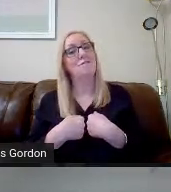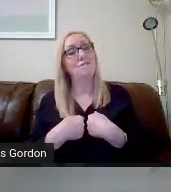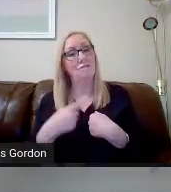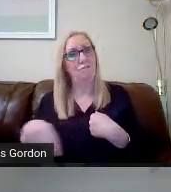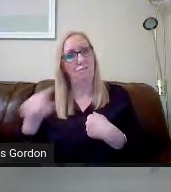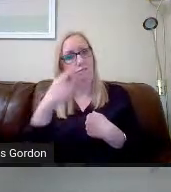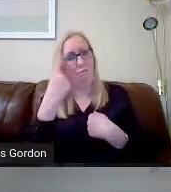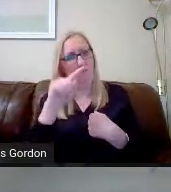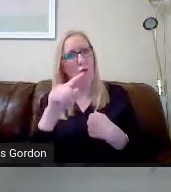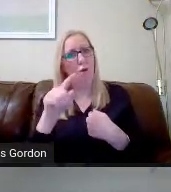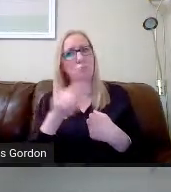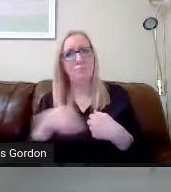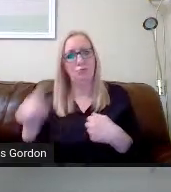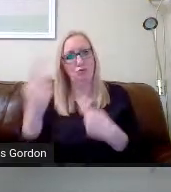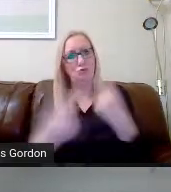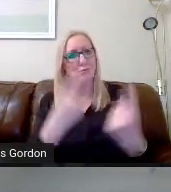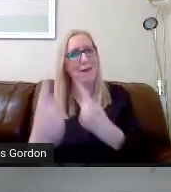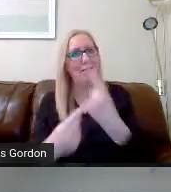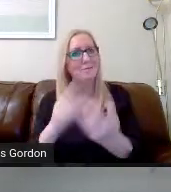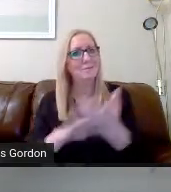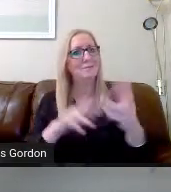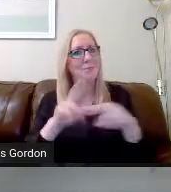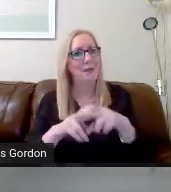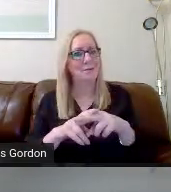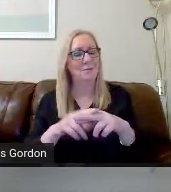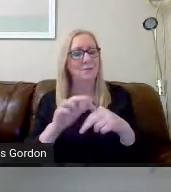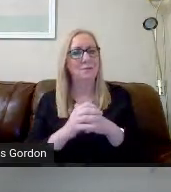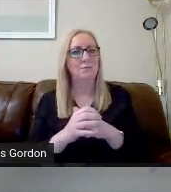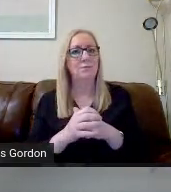sure. And that's something that, you know,